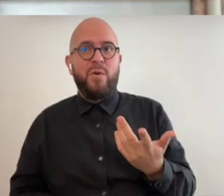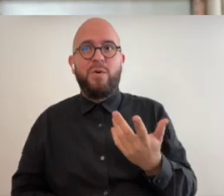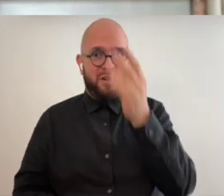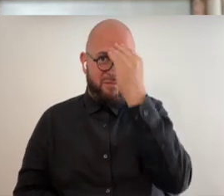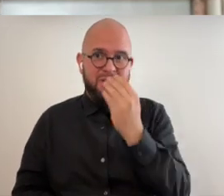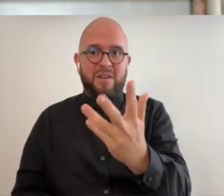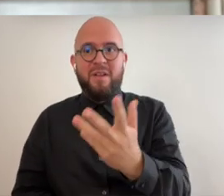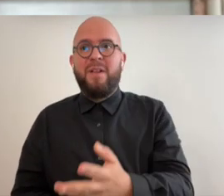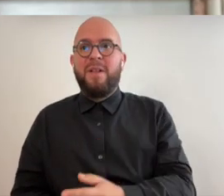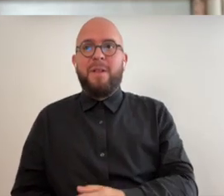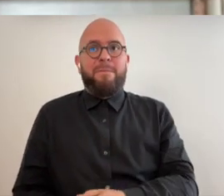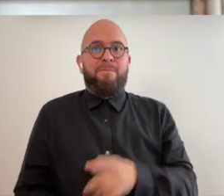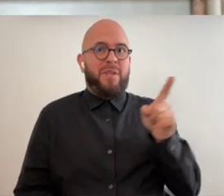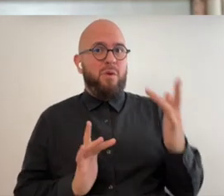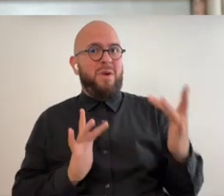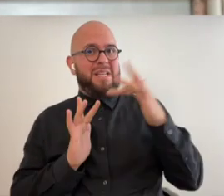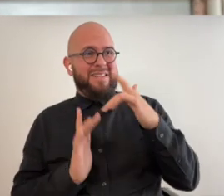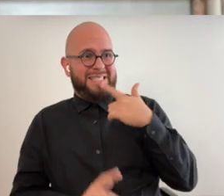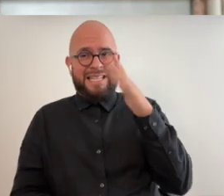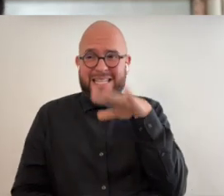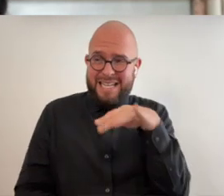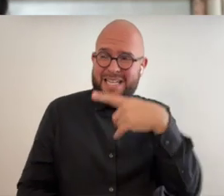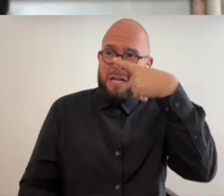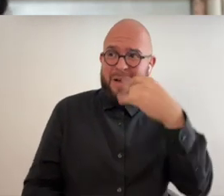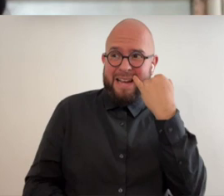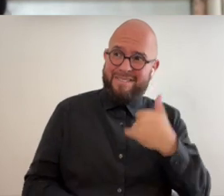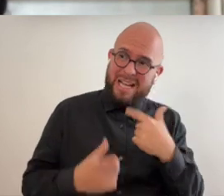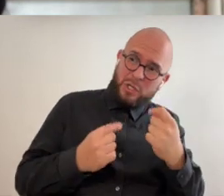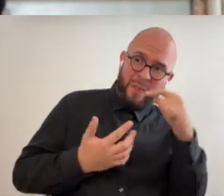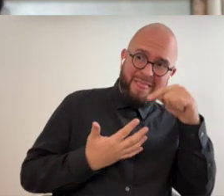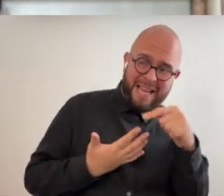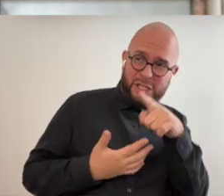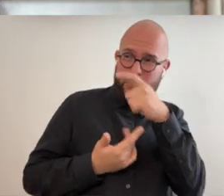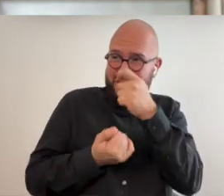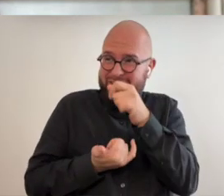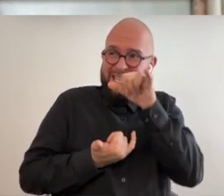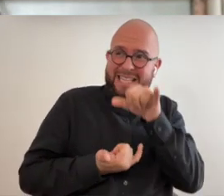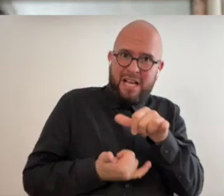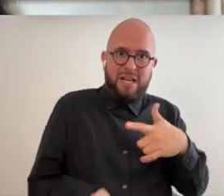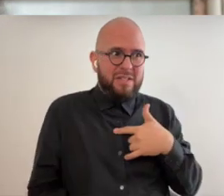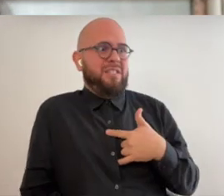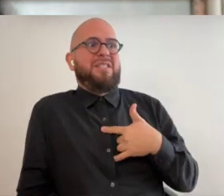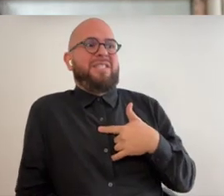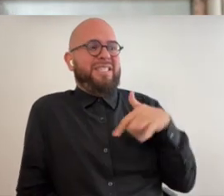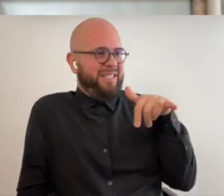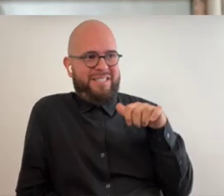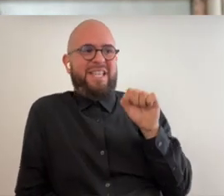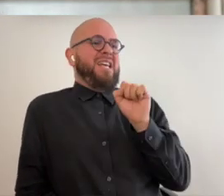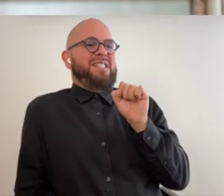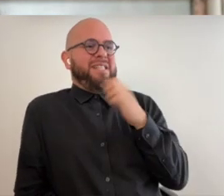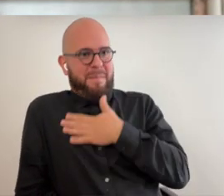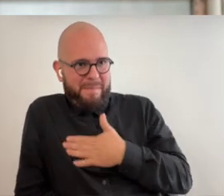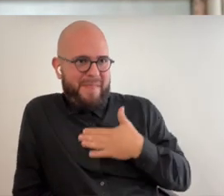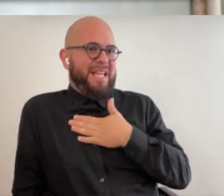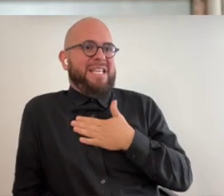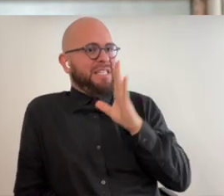the way he reached out to me and was like is it okay if i do this is that something you're interested in like yes please this will